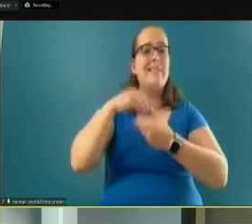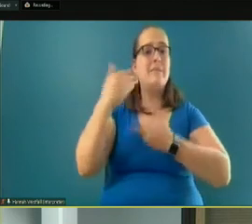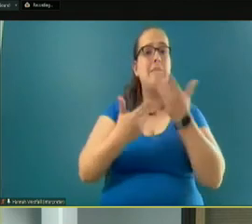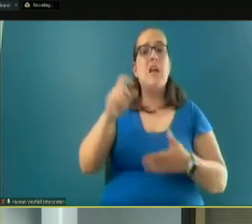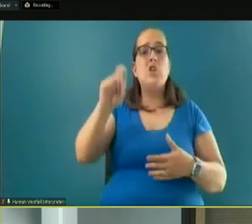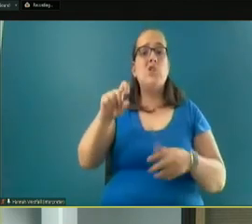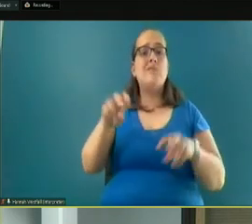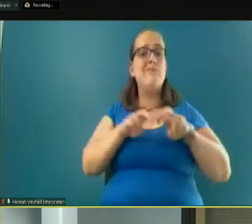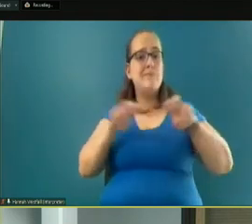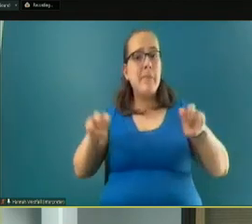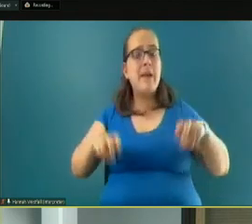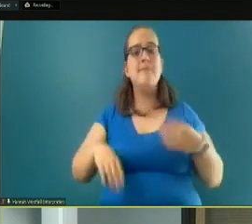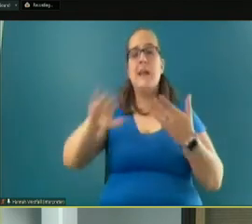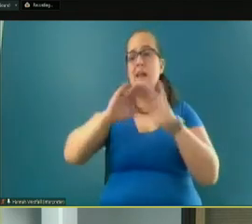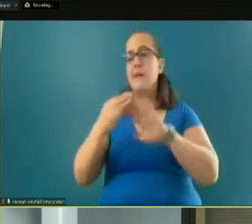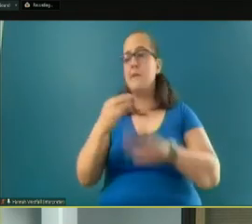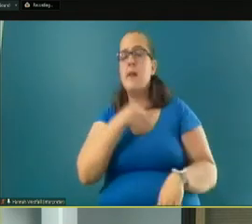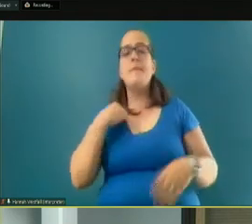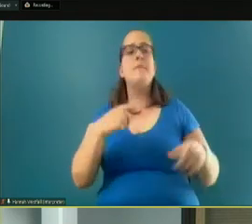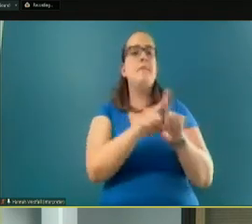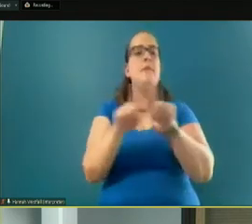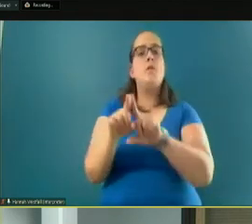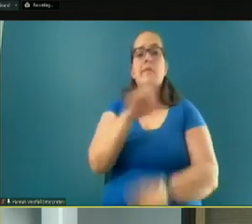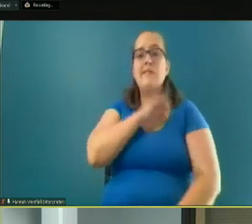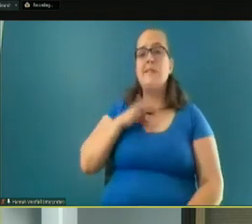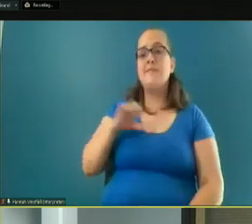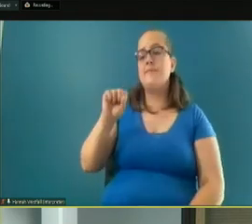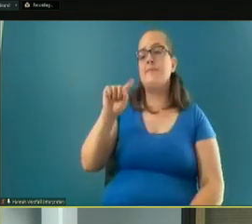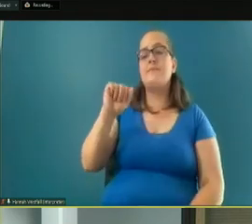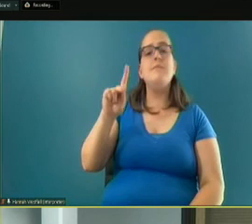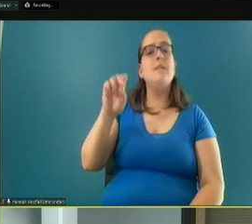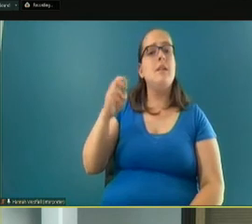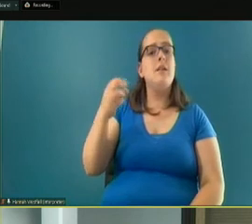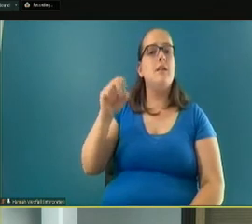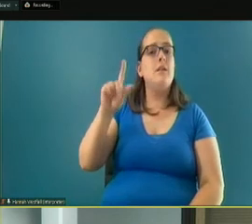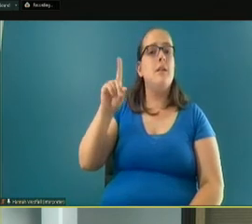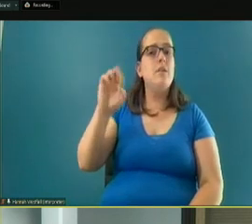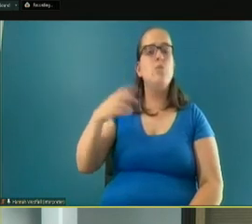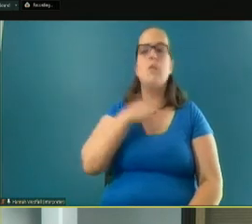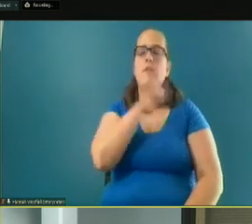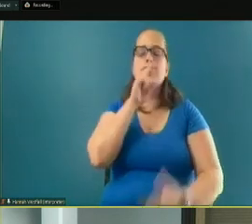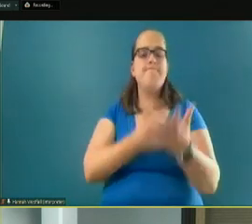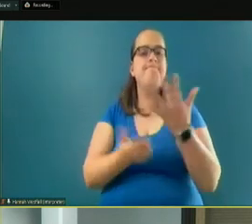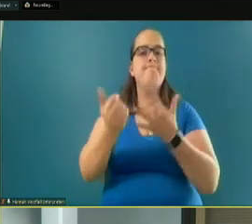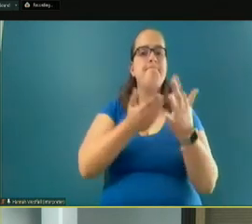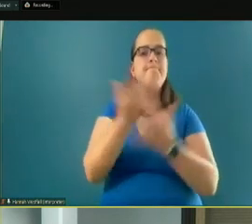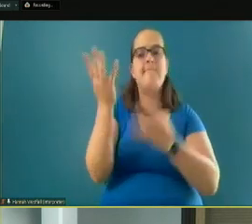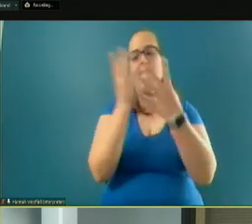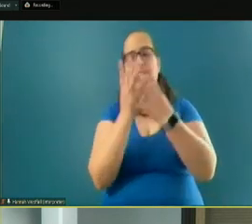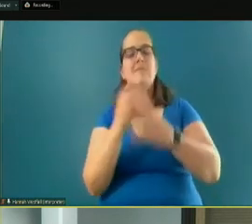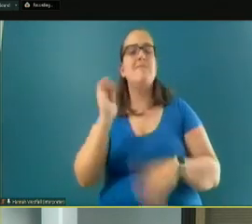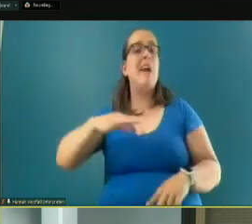be panels that include community members as well as staff, stakeholder members, that we have a thorough vetting of the candidates.